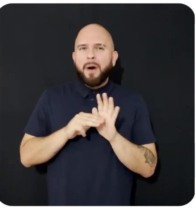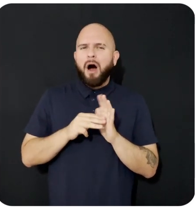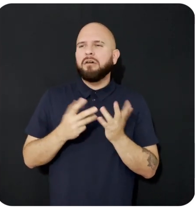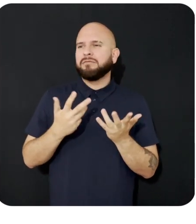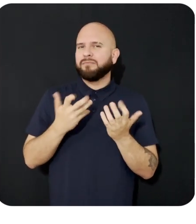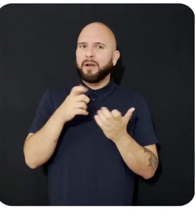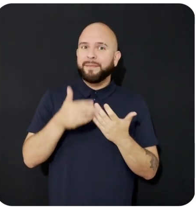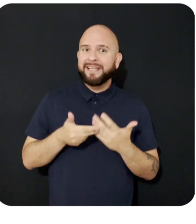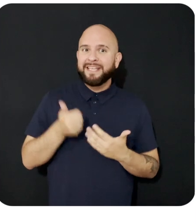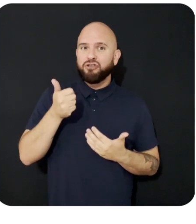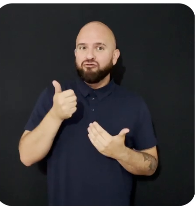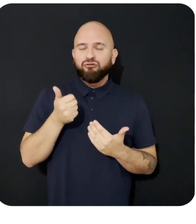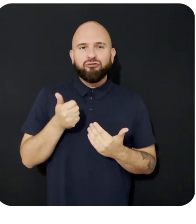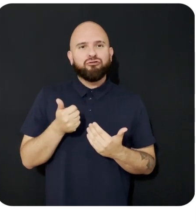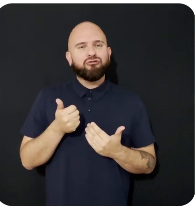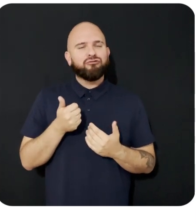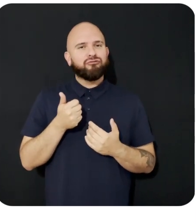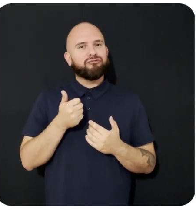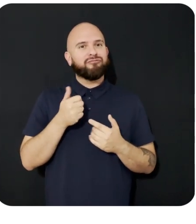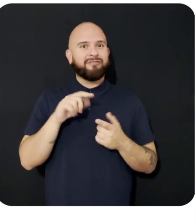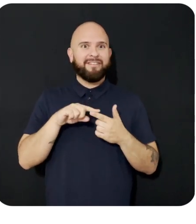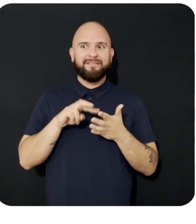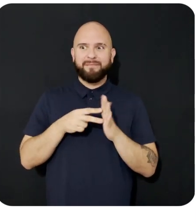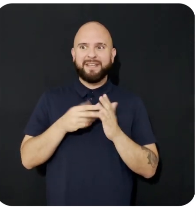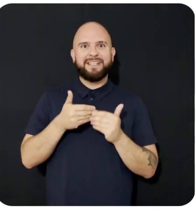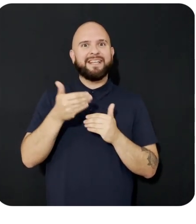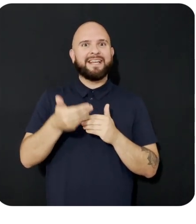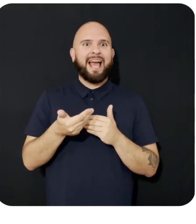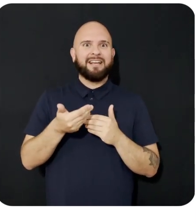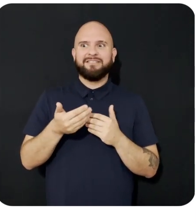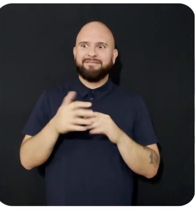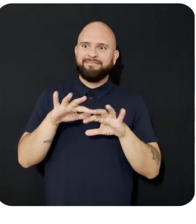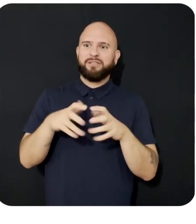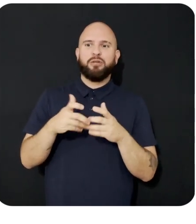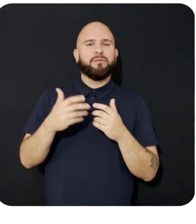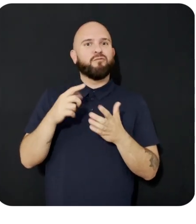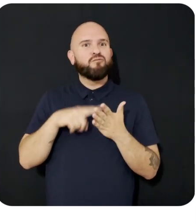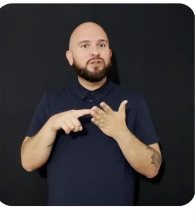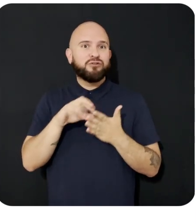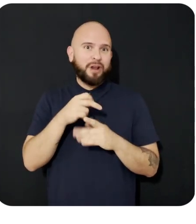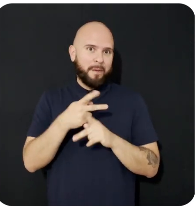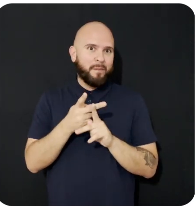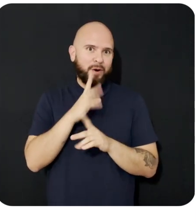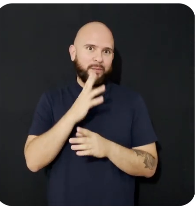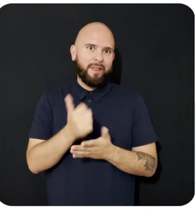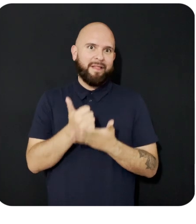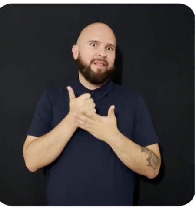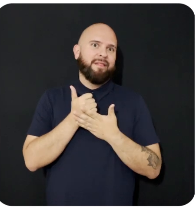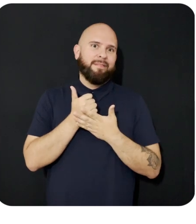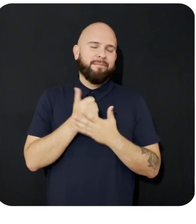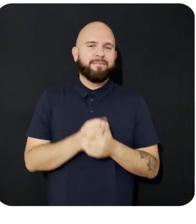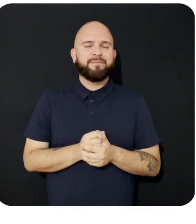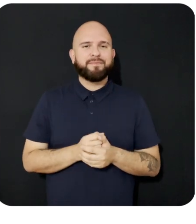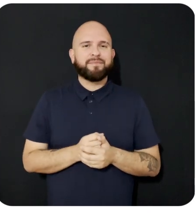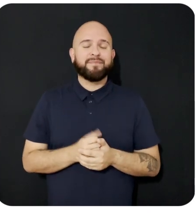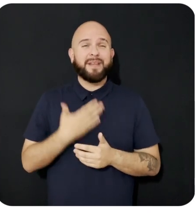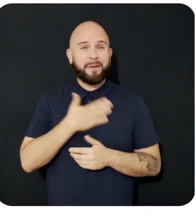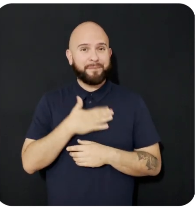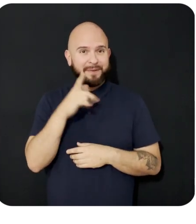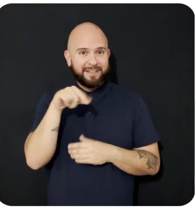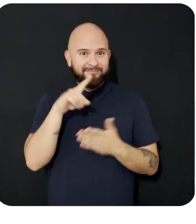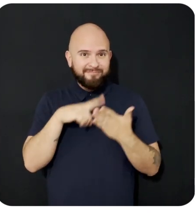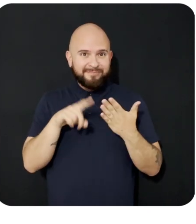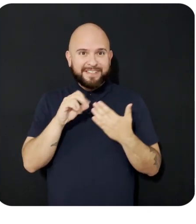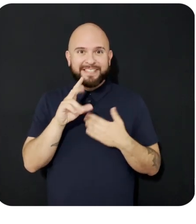and enable the next wave of research and products. Beyond that, make sure to check out the products